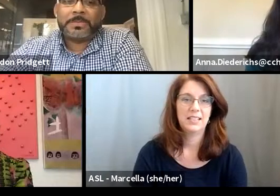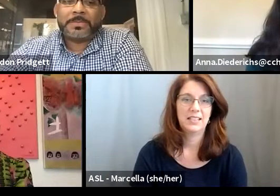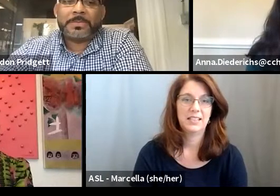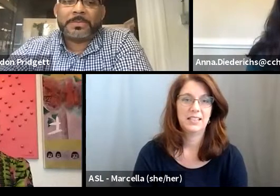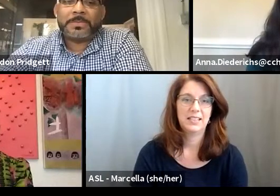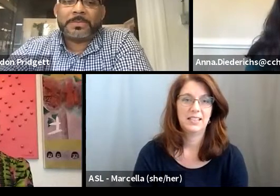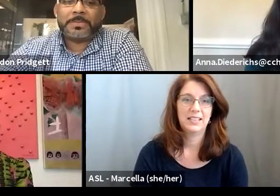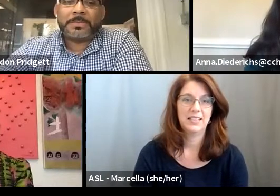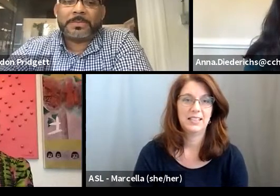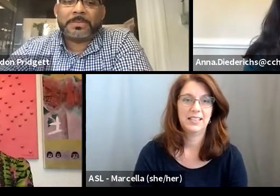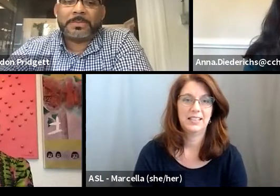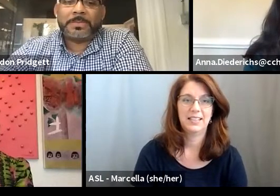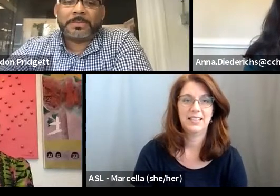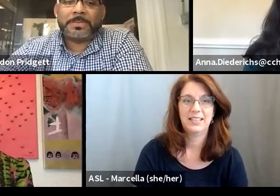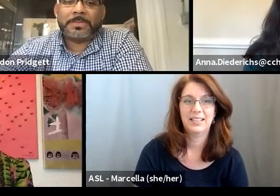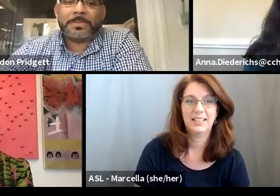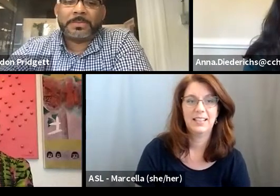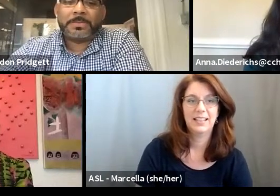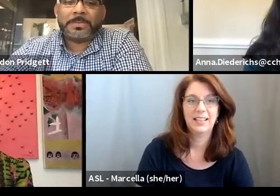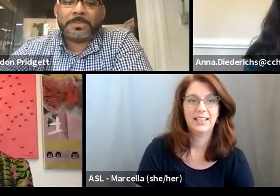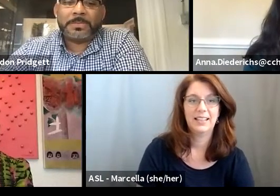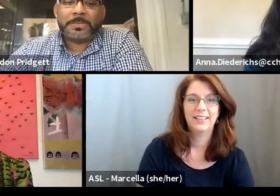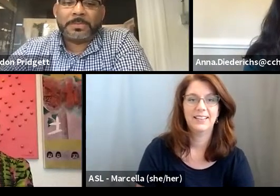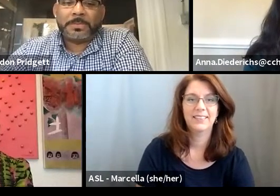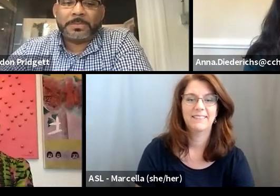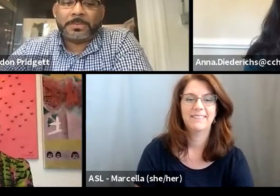Ready, and then I'll screen share and get going.